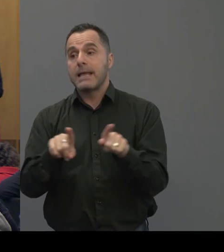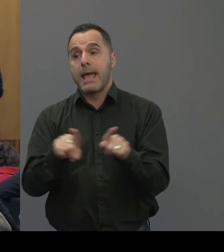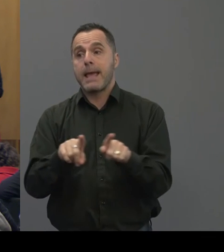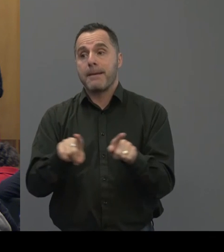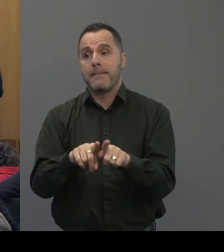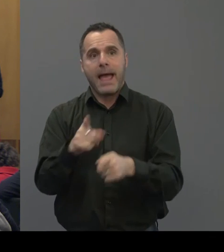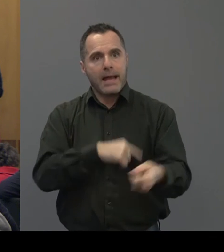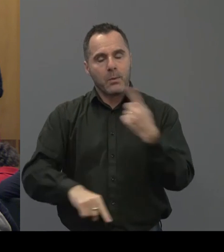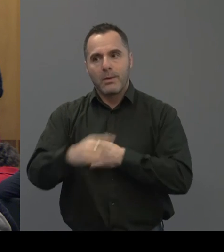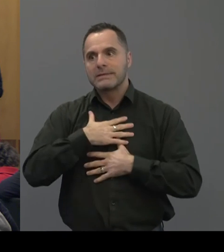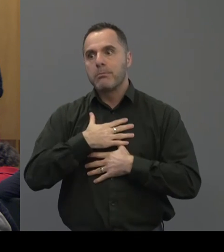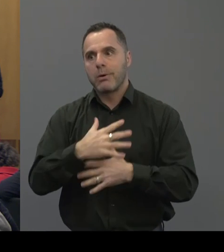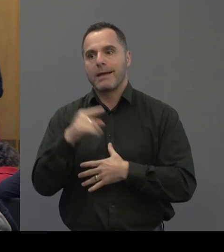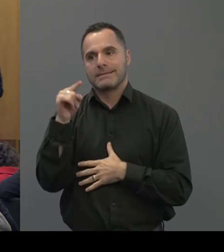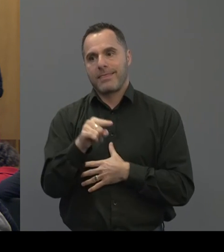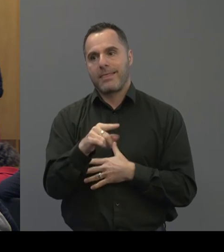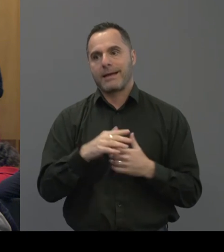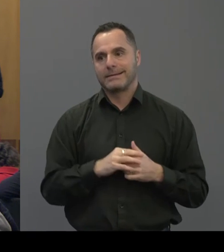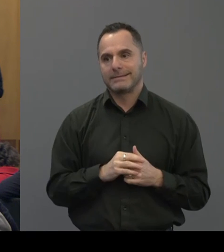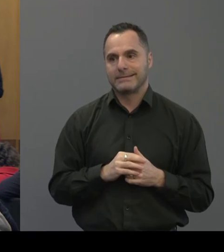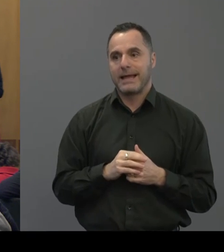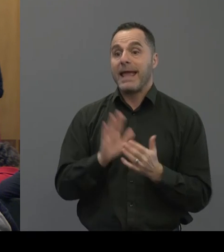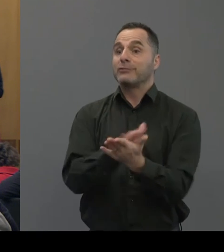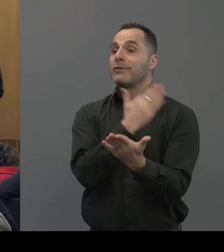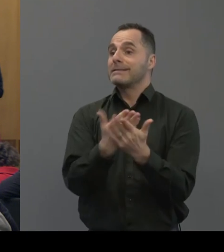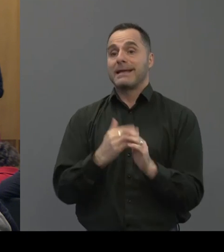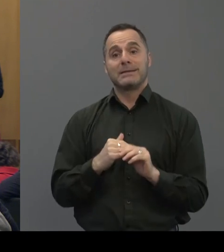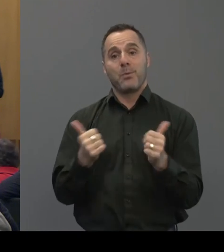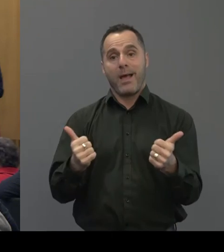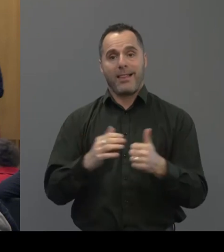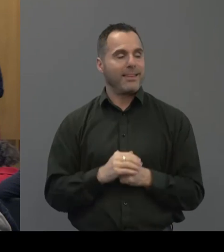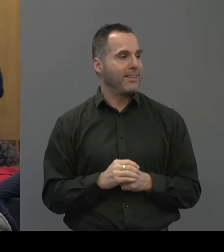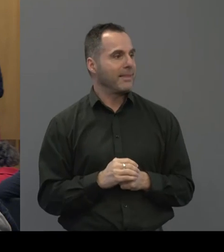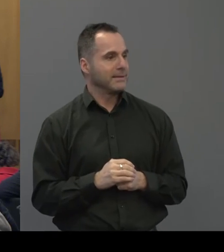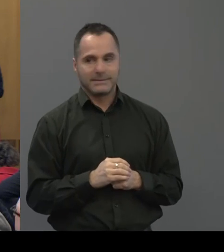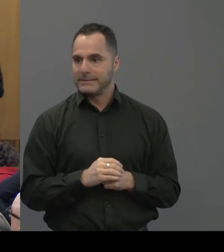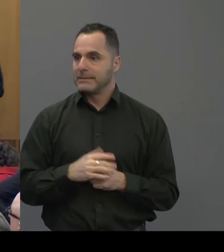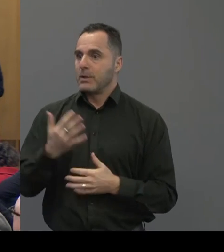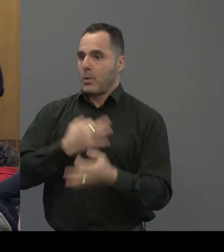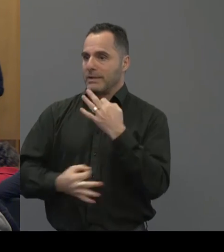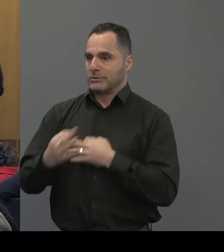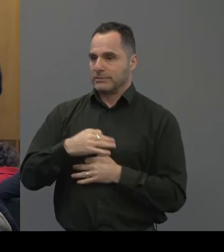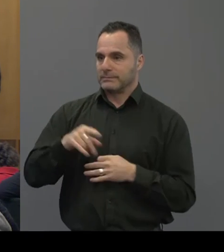which we were really surprised with, but it translated well there. Great. Let's have a question over here.